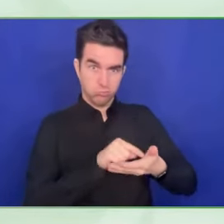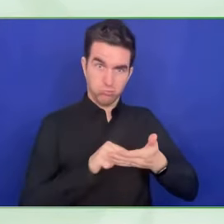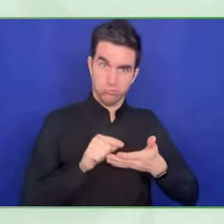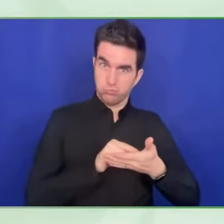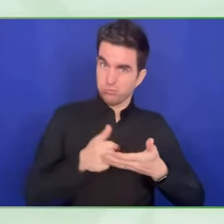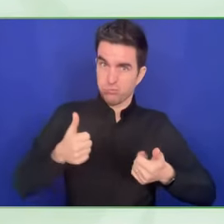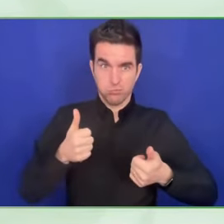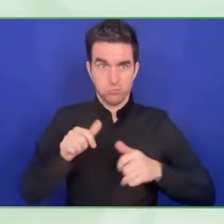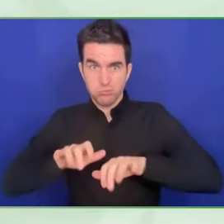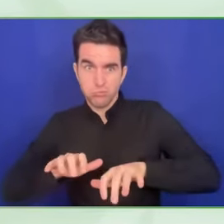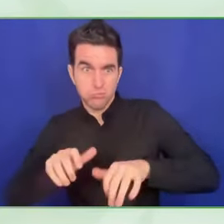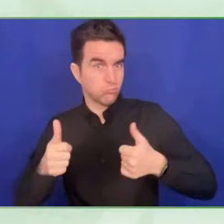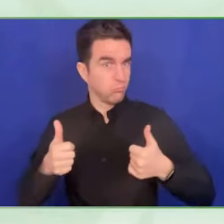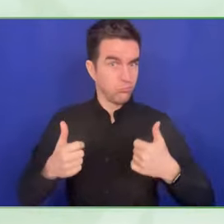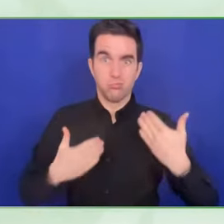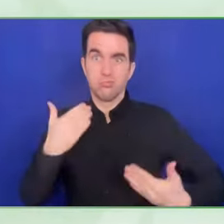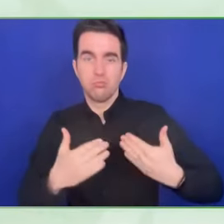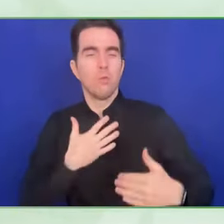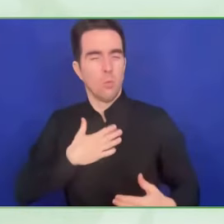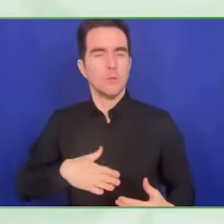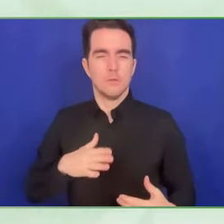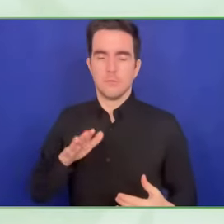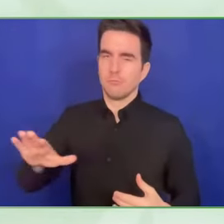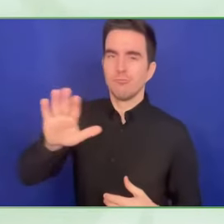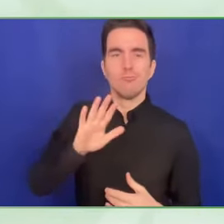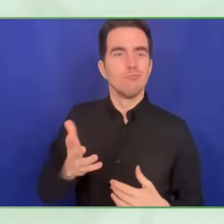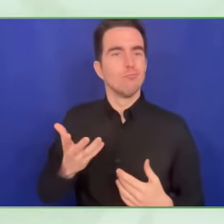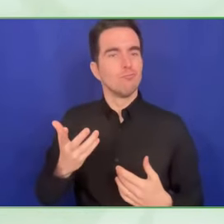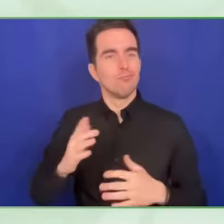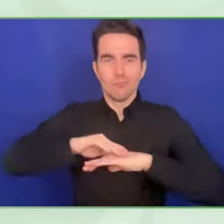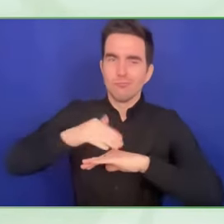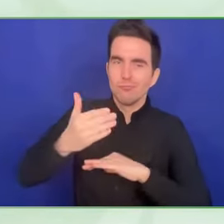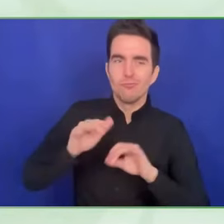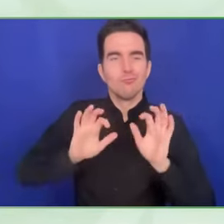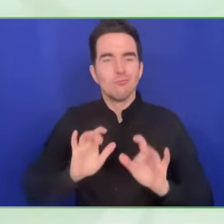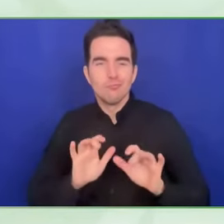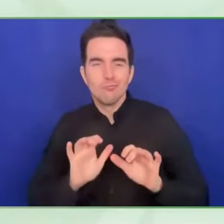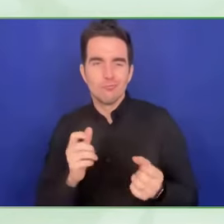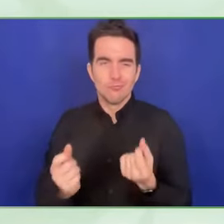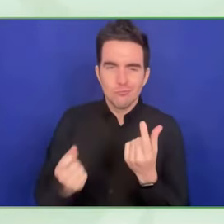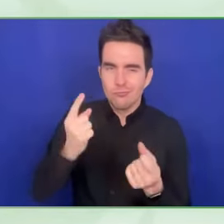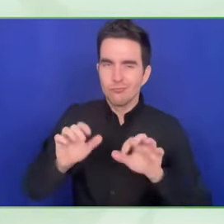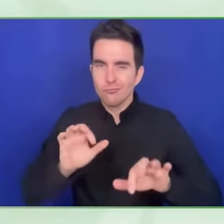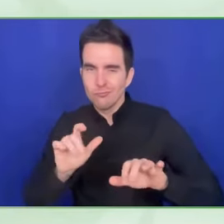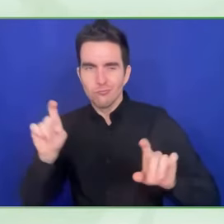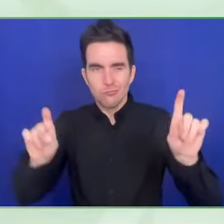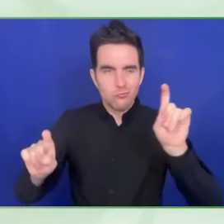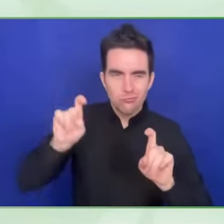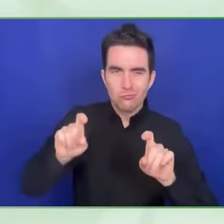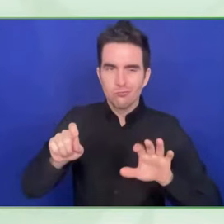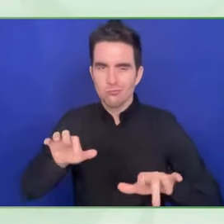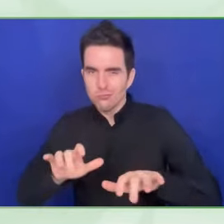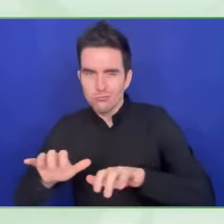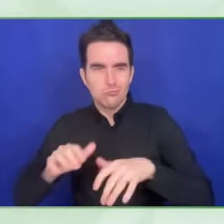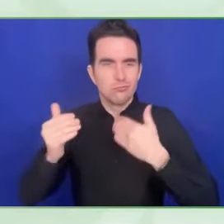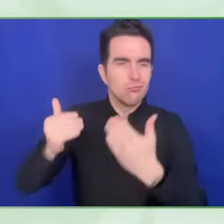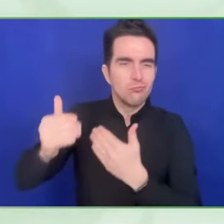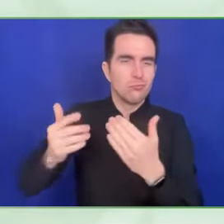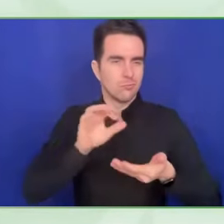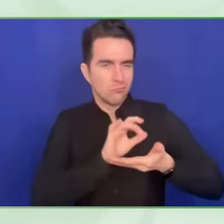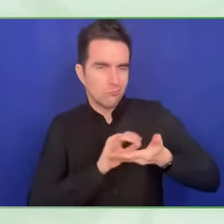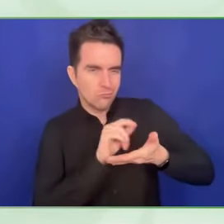take that selfie is being built in a way that is 100% configurable, so you can